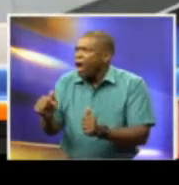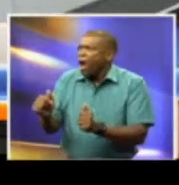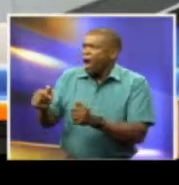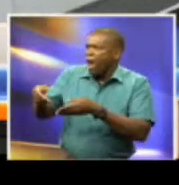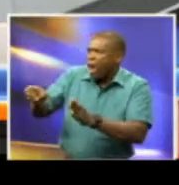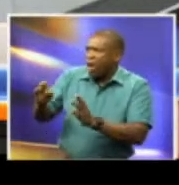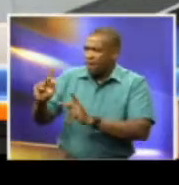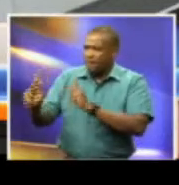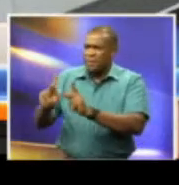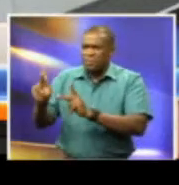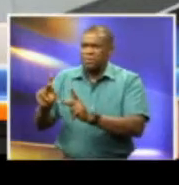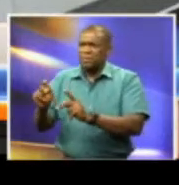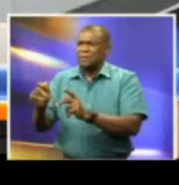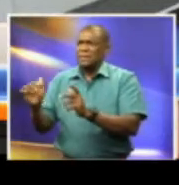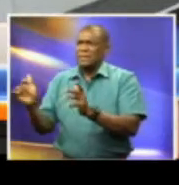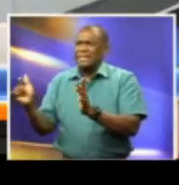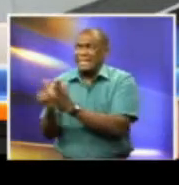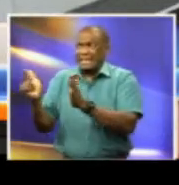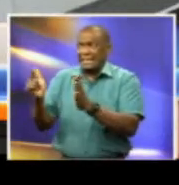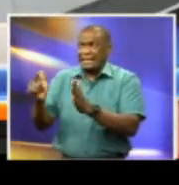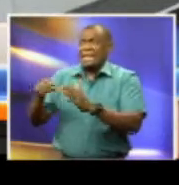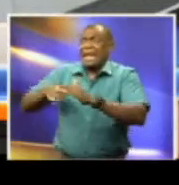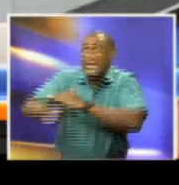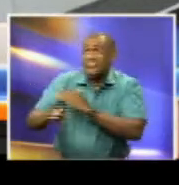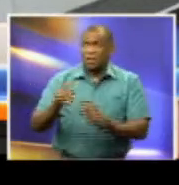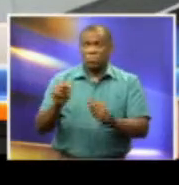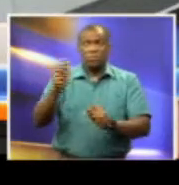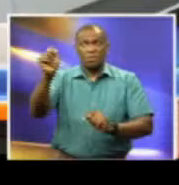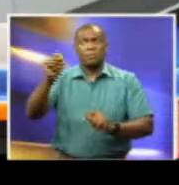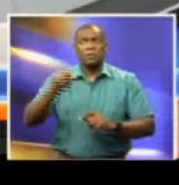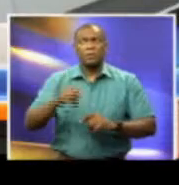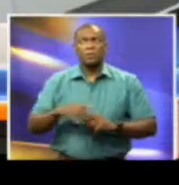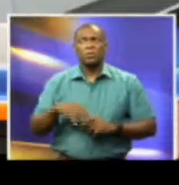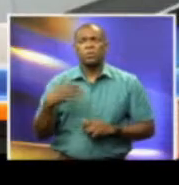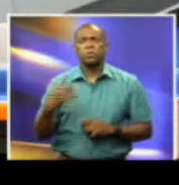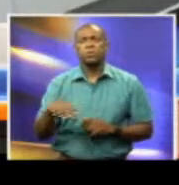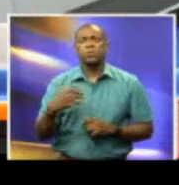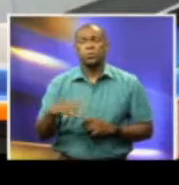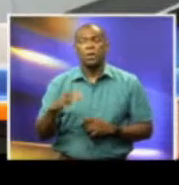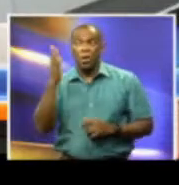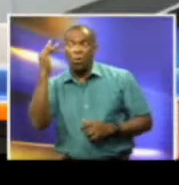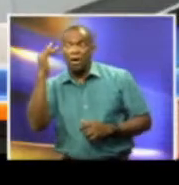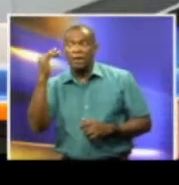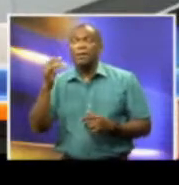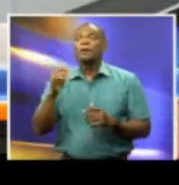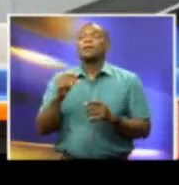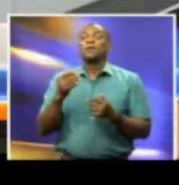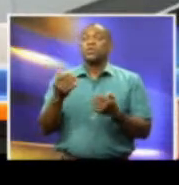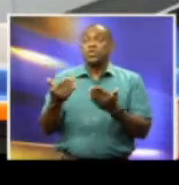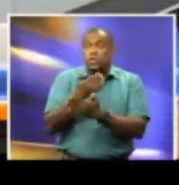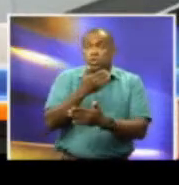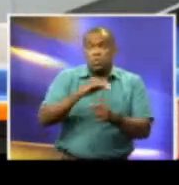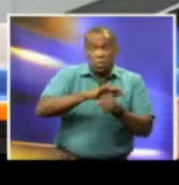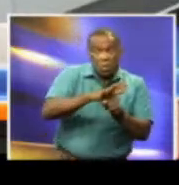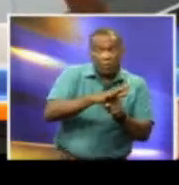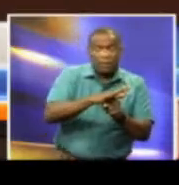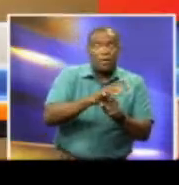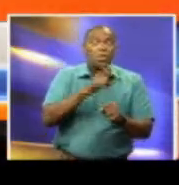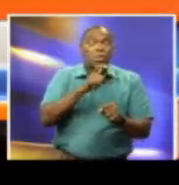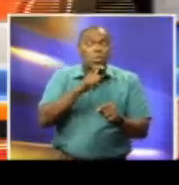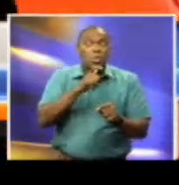amid unconfirmed reports that non-nationals are at the center of the recent local COVID cases. Renessa Cutting has more.